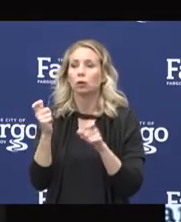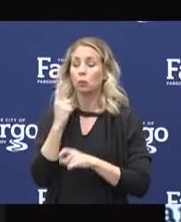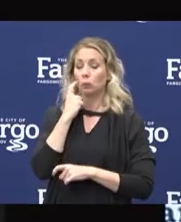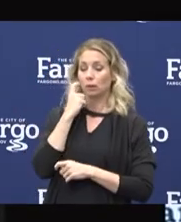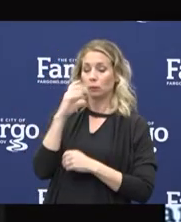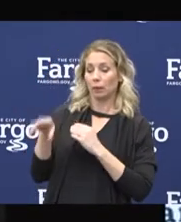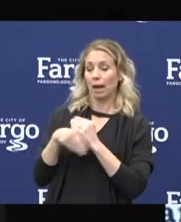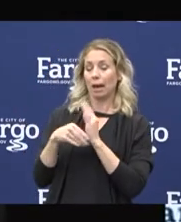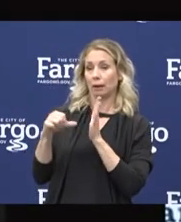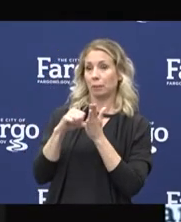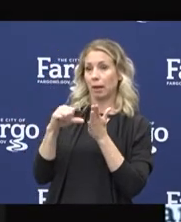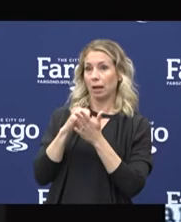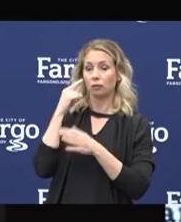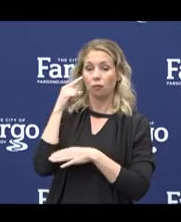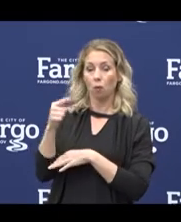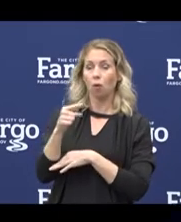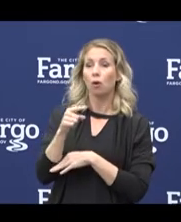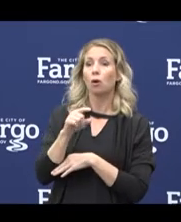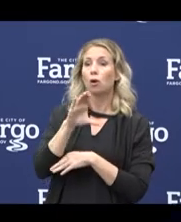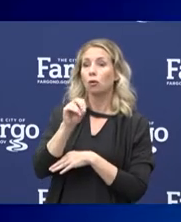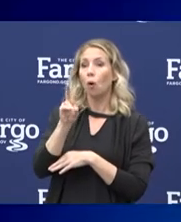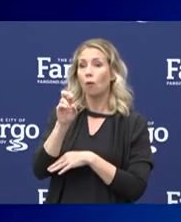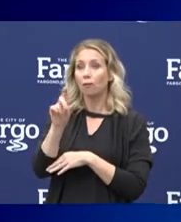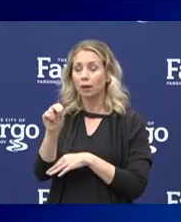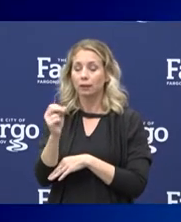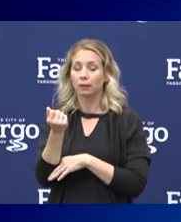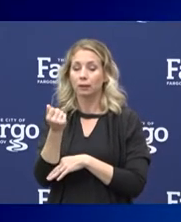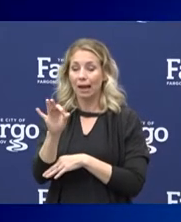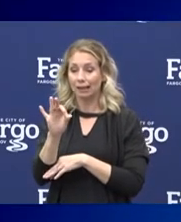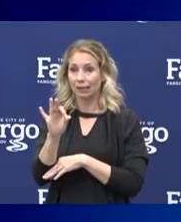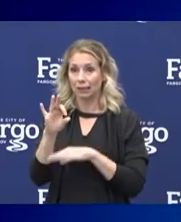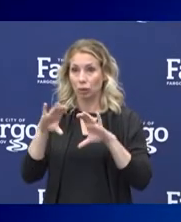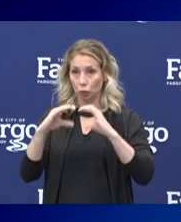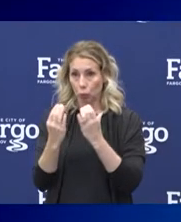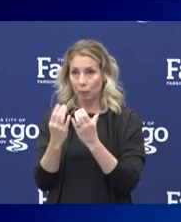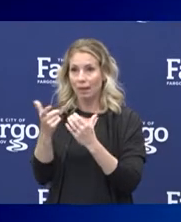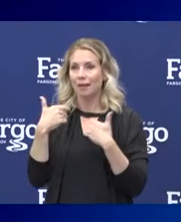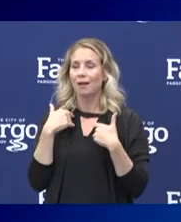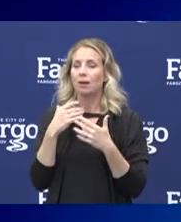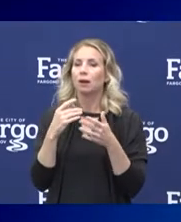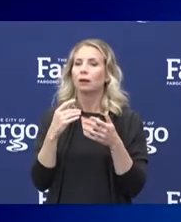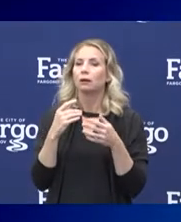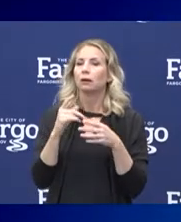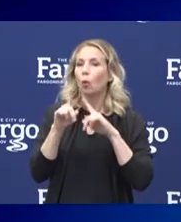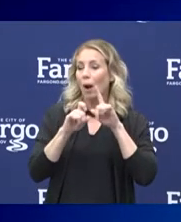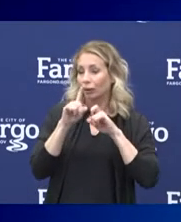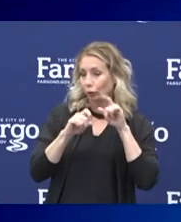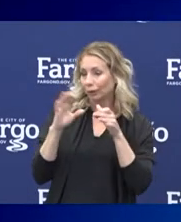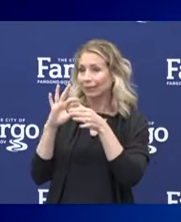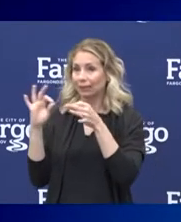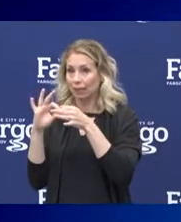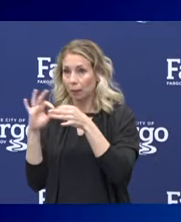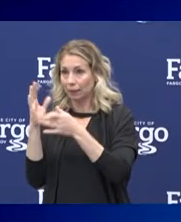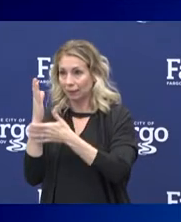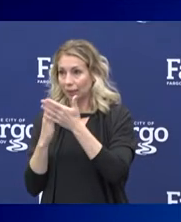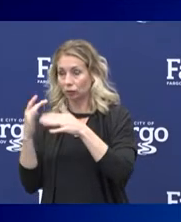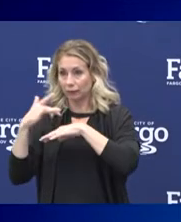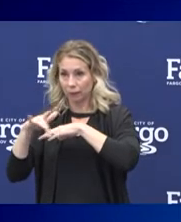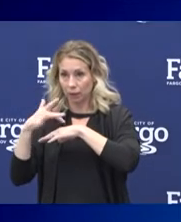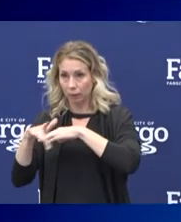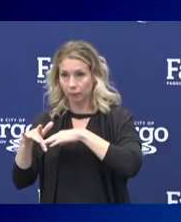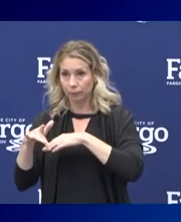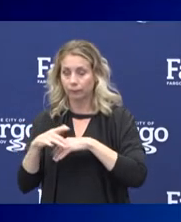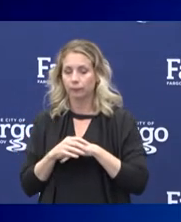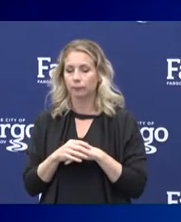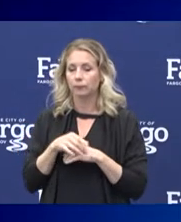website for the Red River Valley COVID-19 task force. There's a question and comment section that's available to the public. The task force